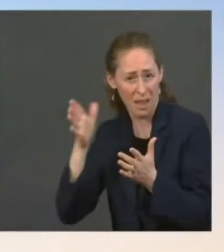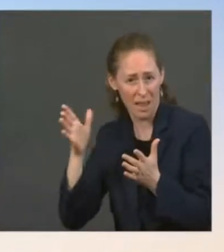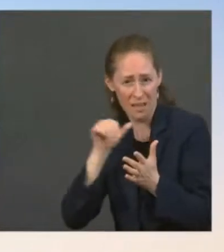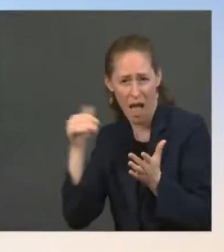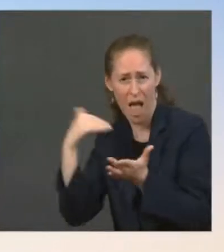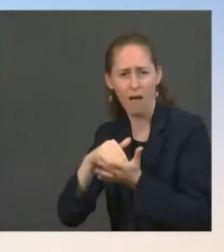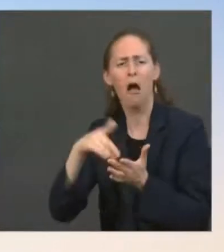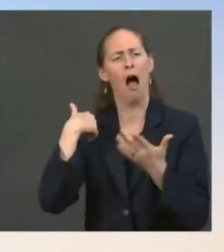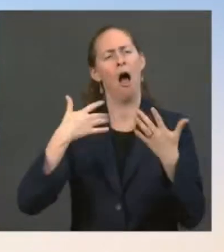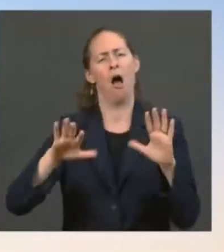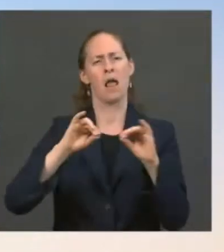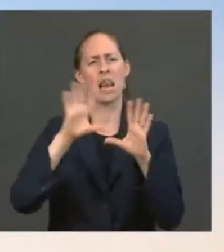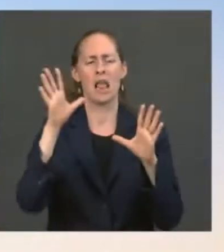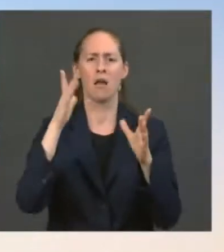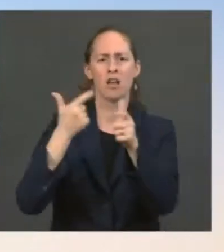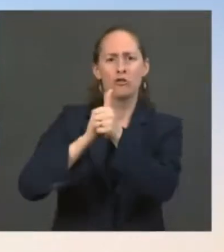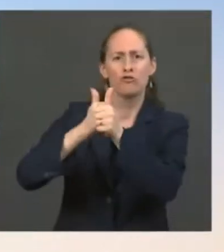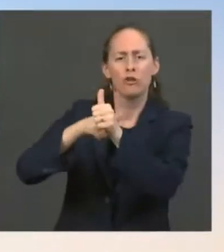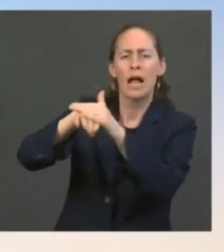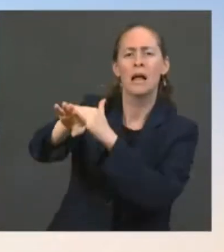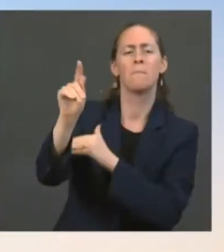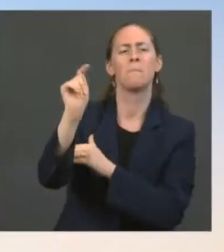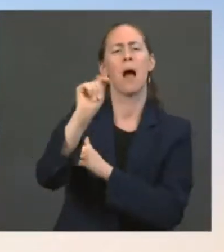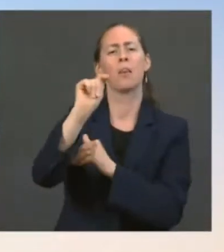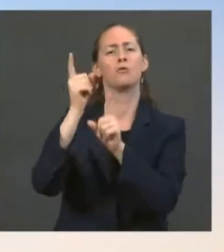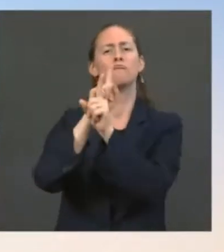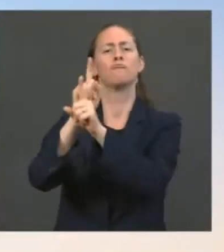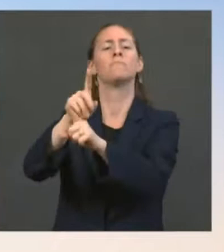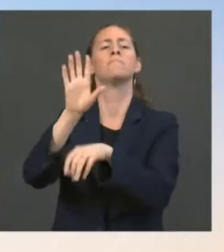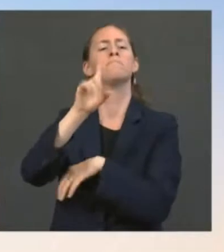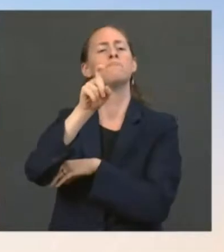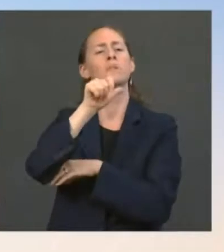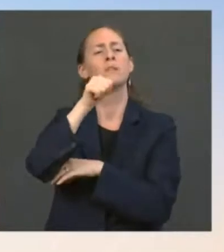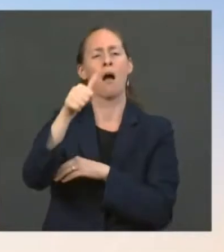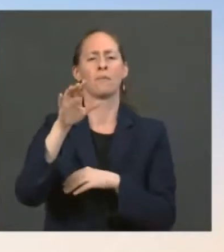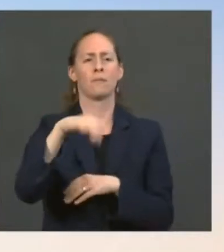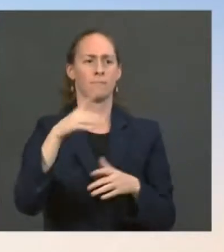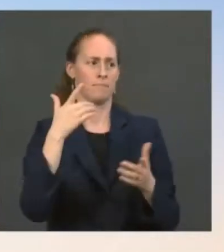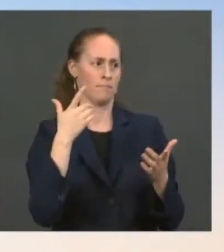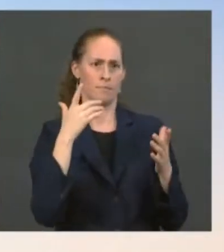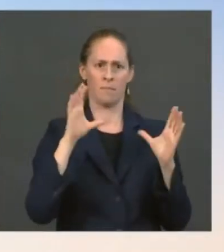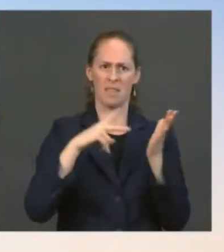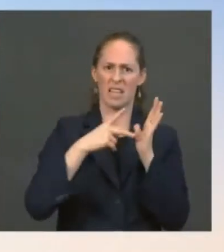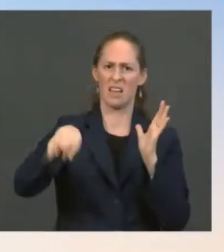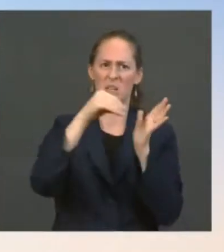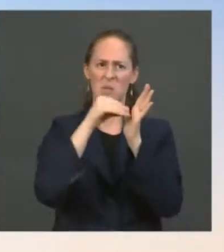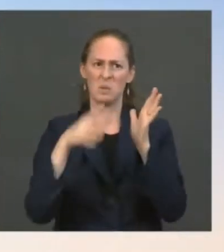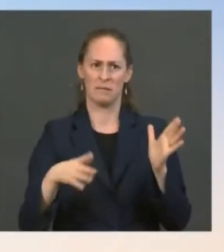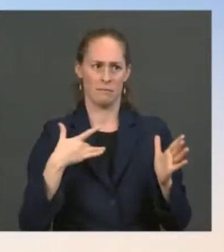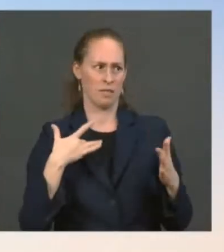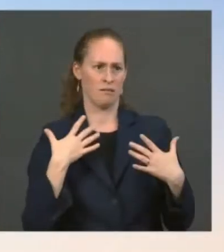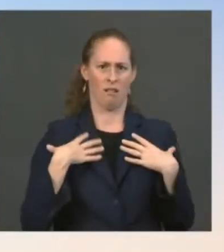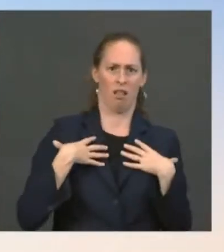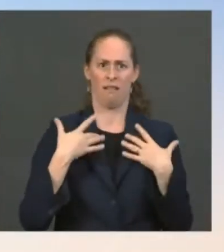breach the classroom and make the students feel like their privacy, their intellectually stimulating